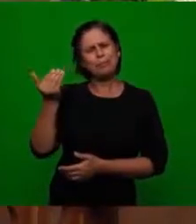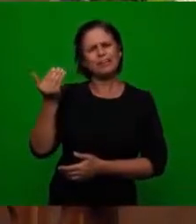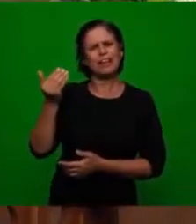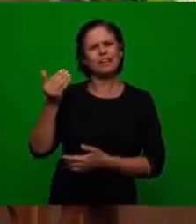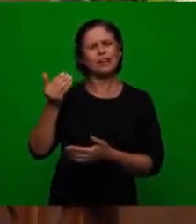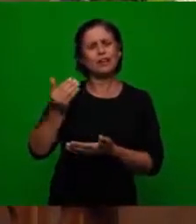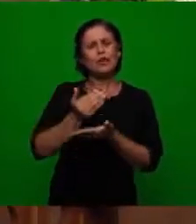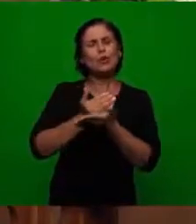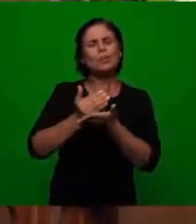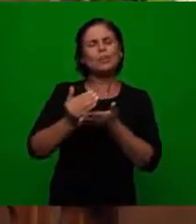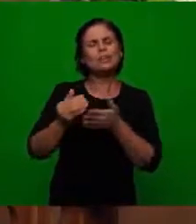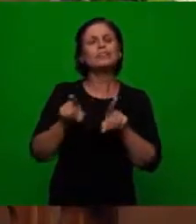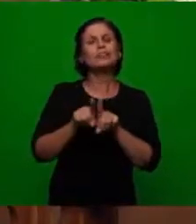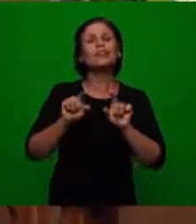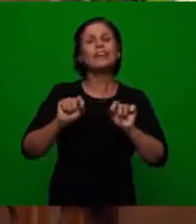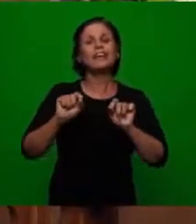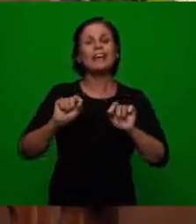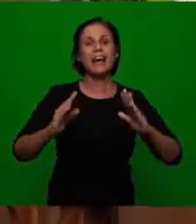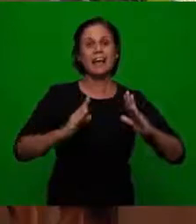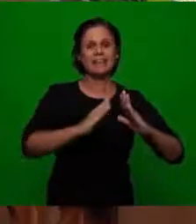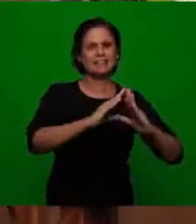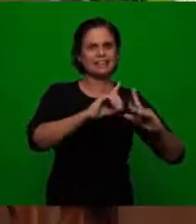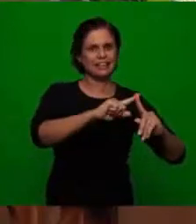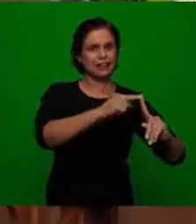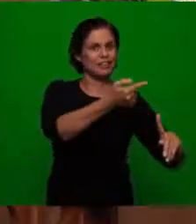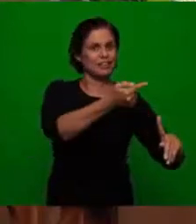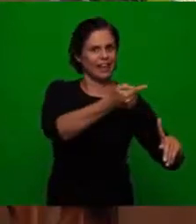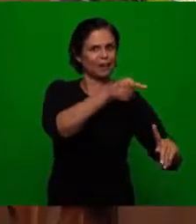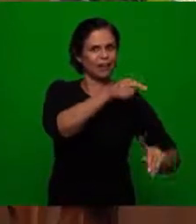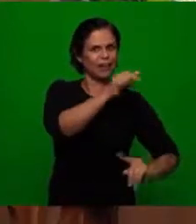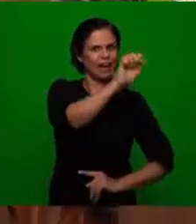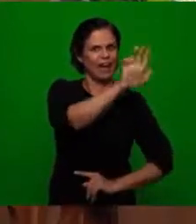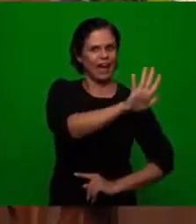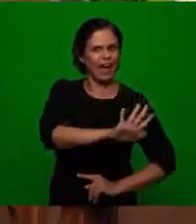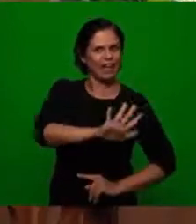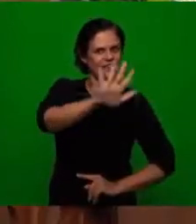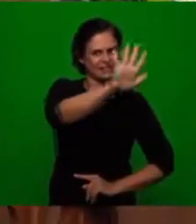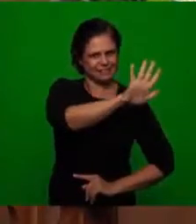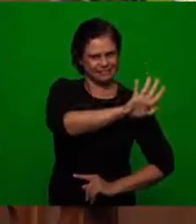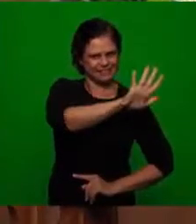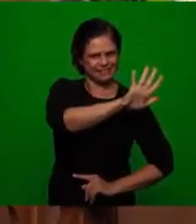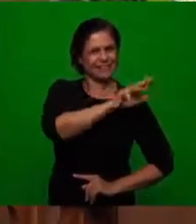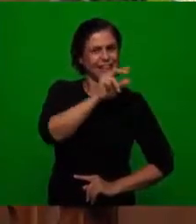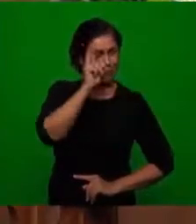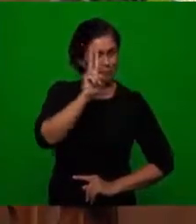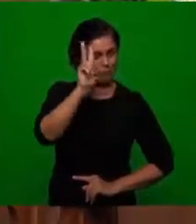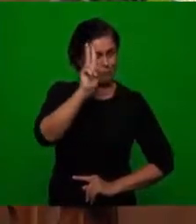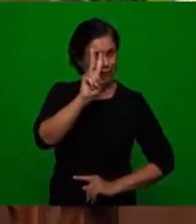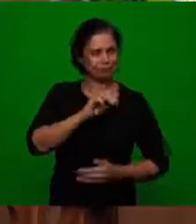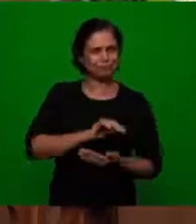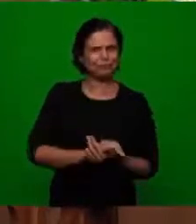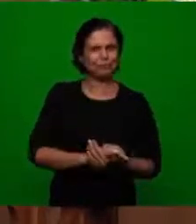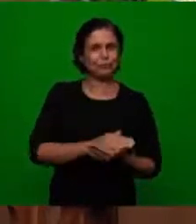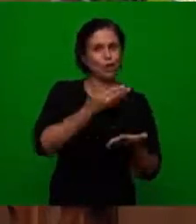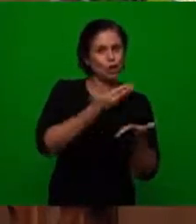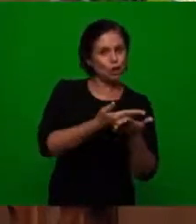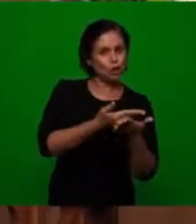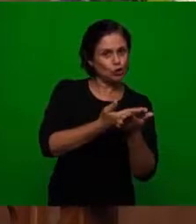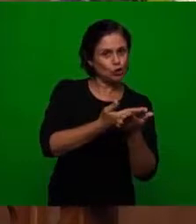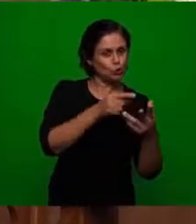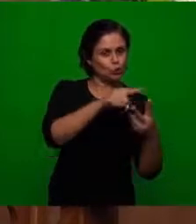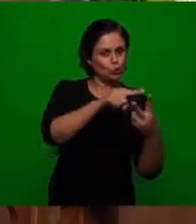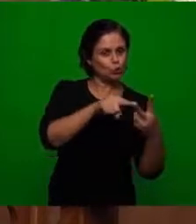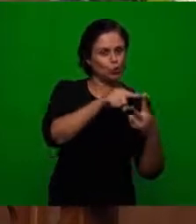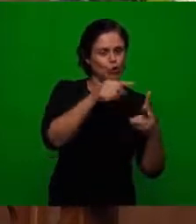months ago about the church, the Church of Asia. The historical